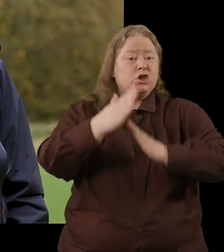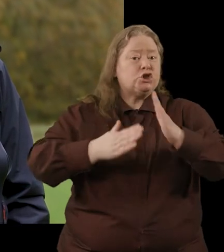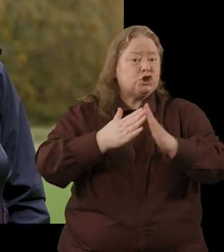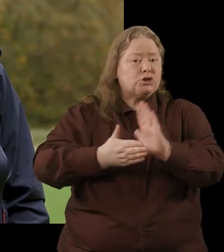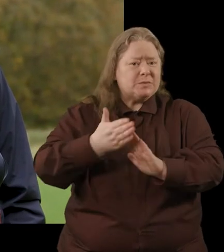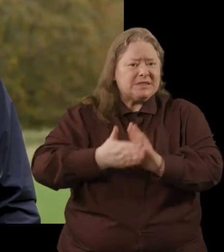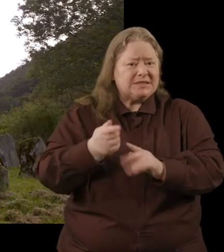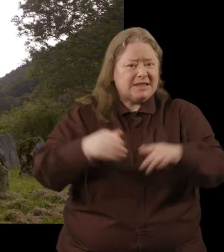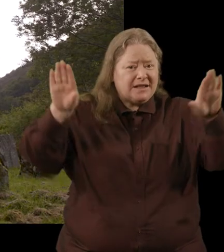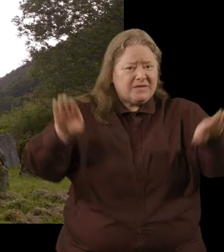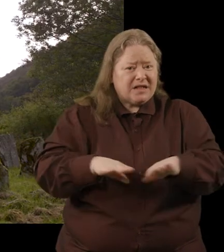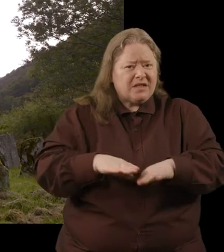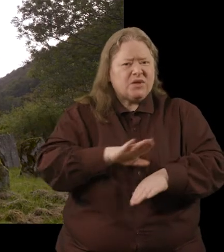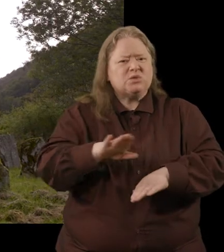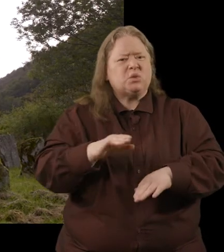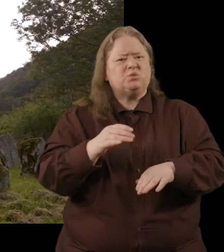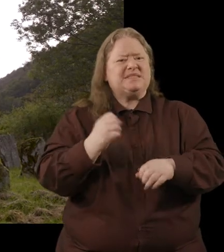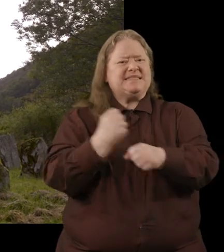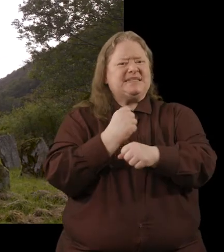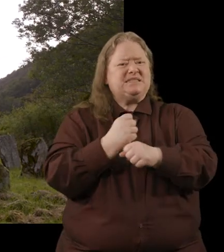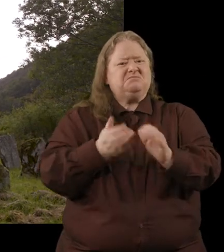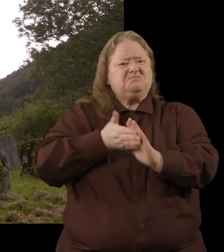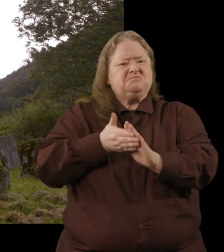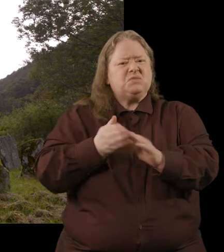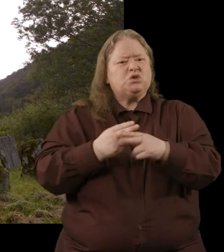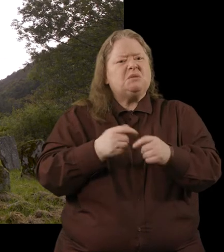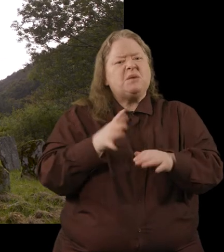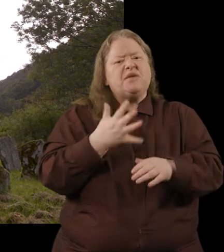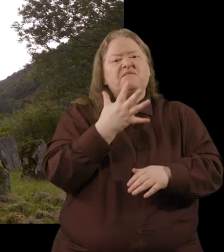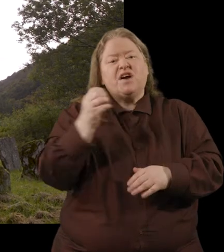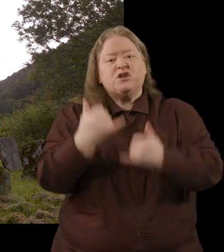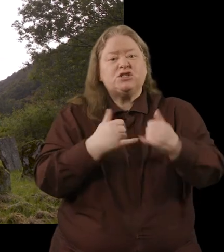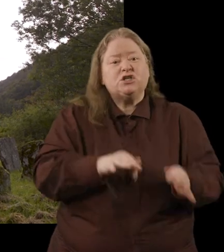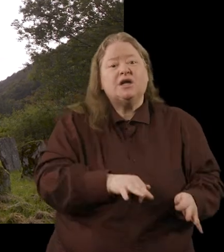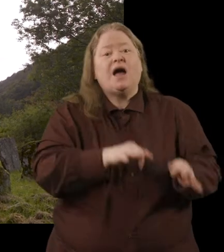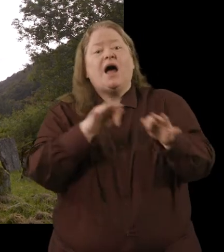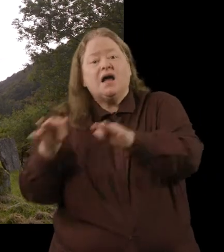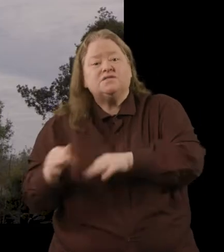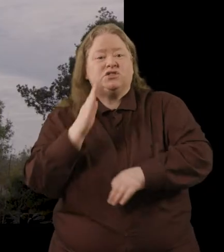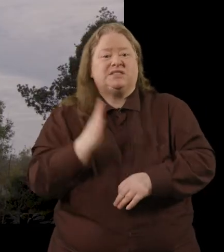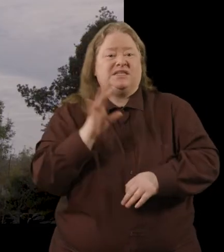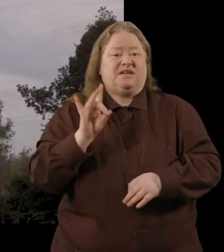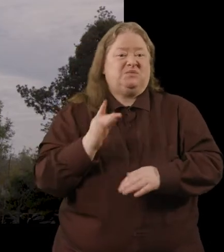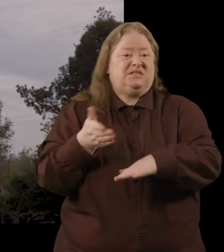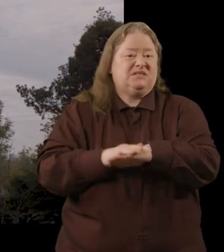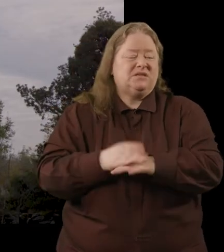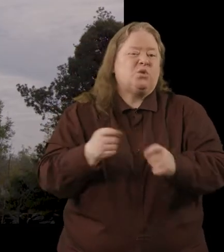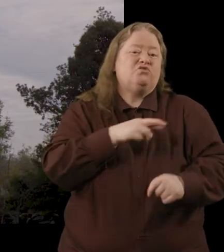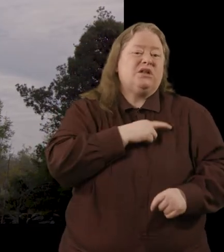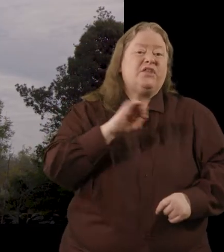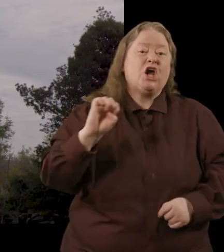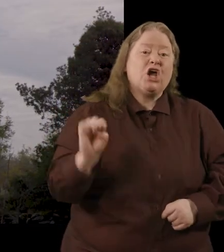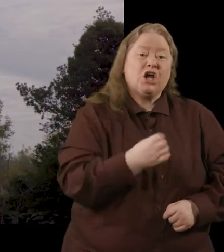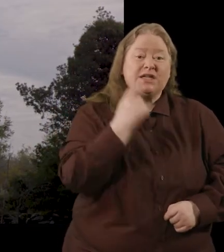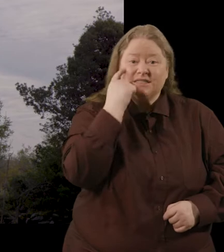buildings in the valley, they don't date till maybe 500 years after St Kevin was meant to have died. So really the